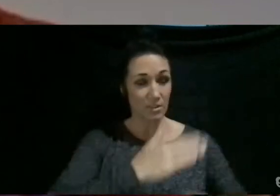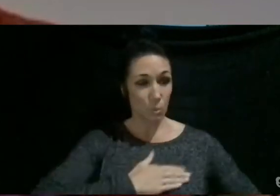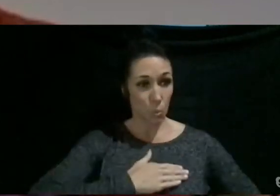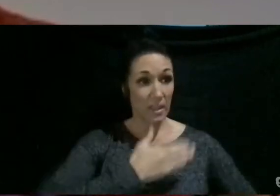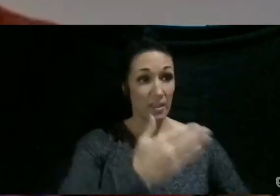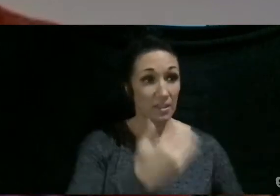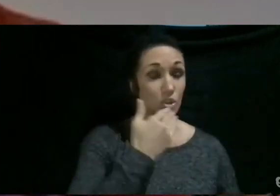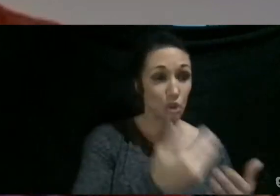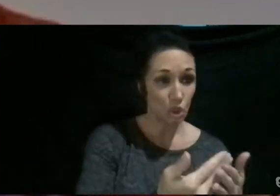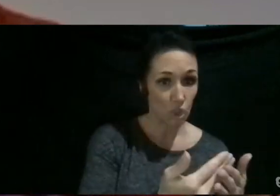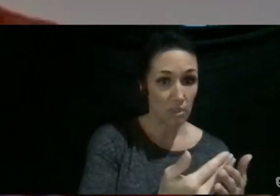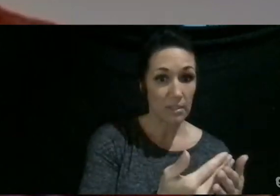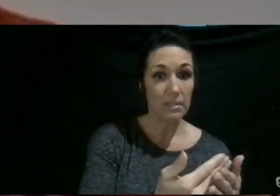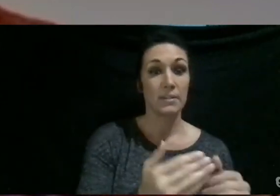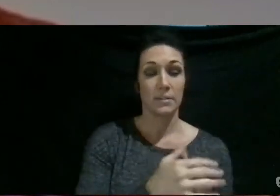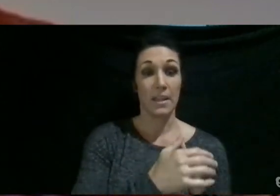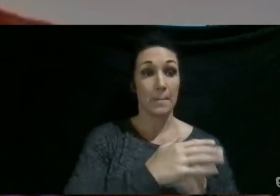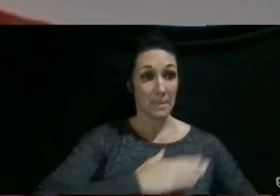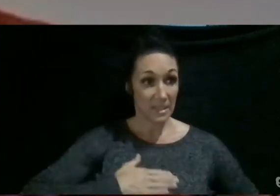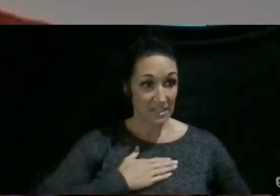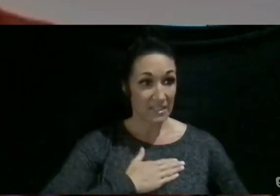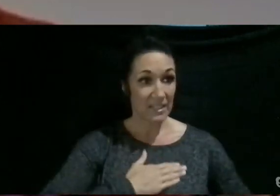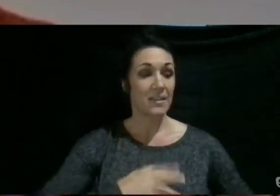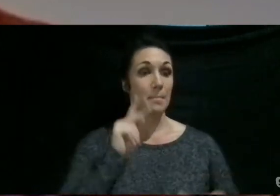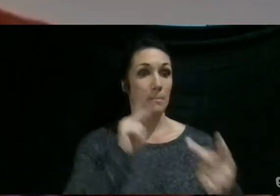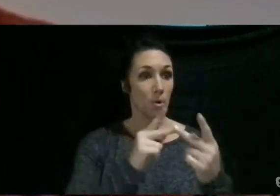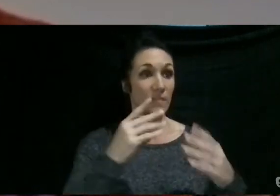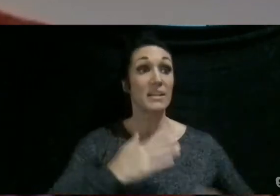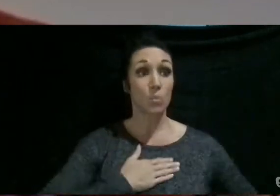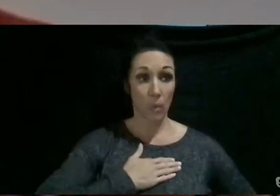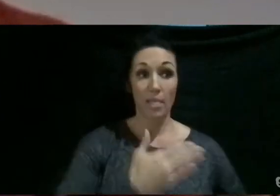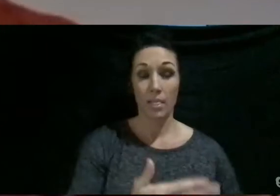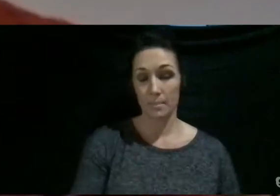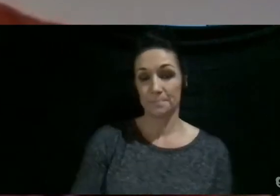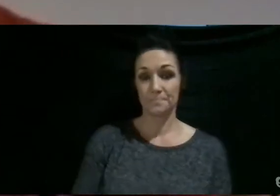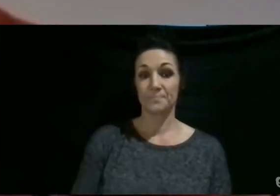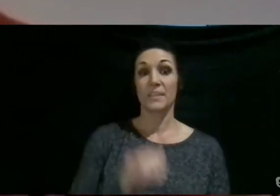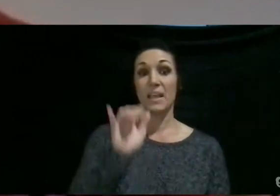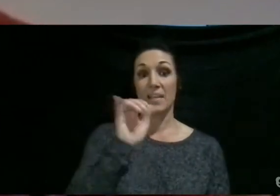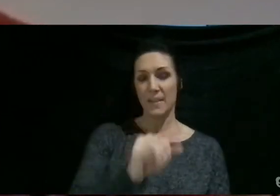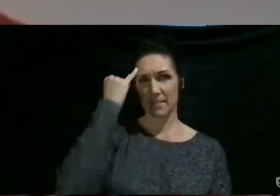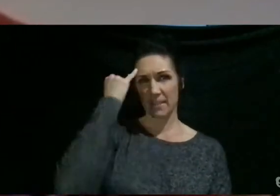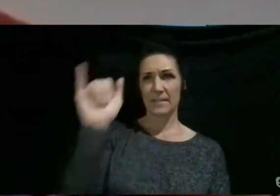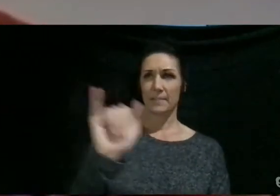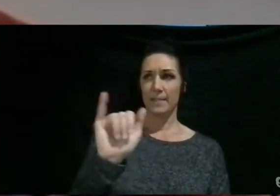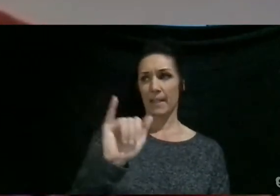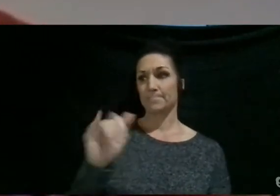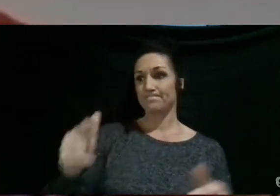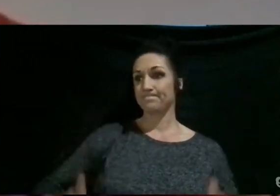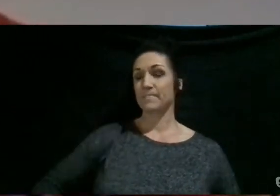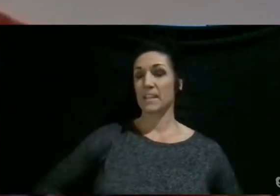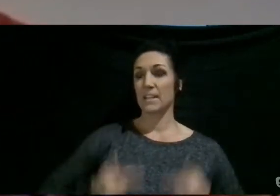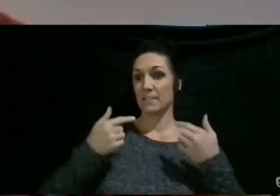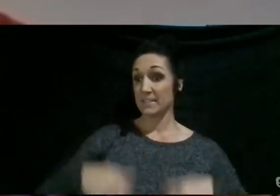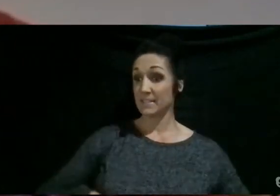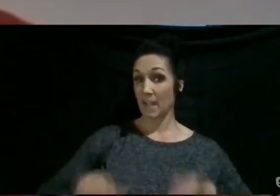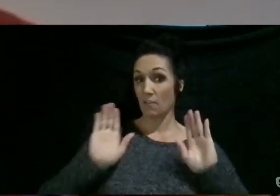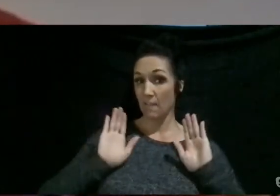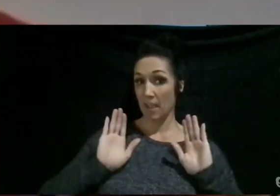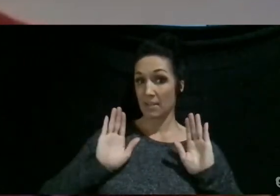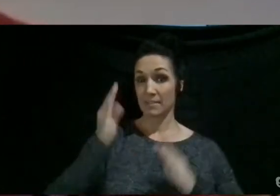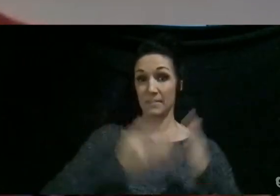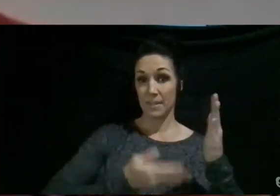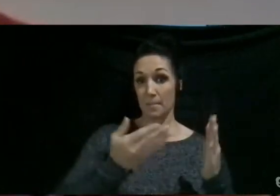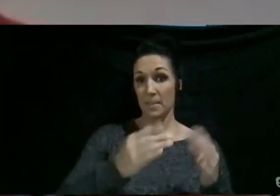and pleasing and perfect will. So there's this idea of like a living sacrifice, that there's something about here and now